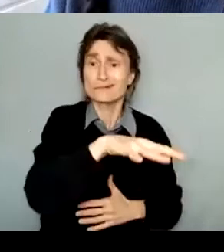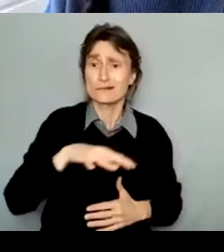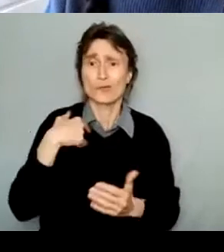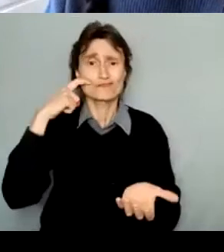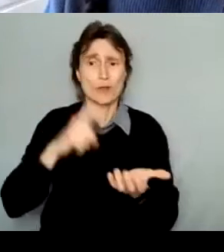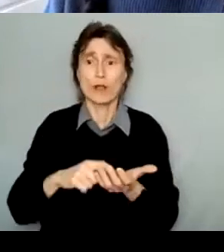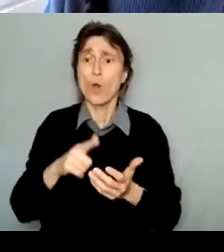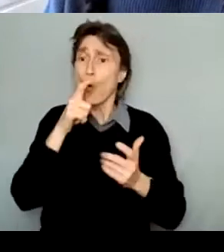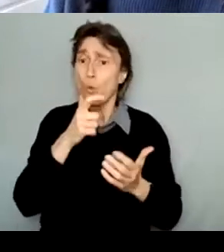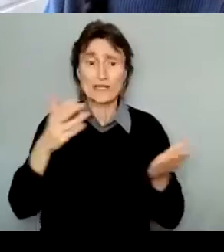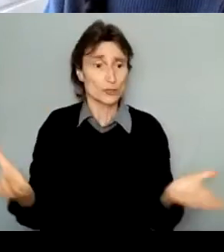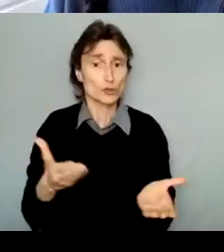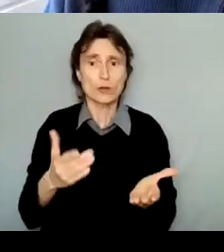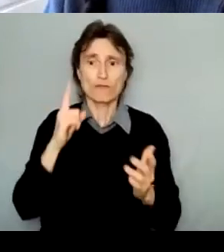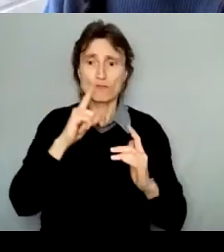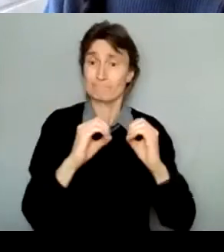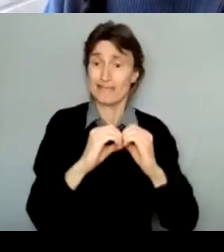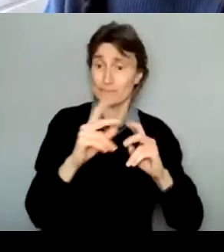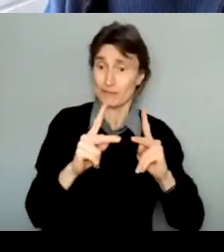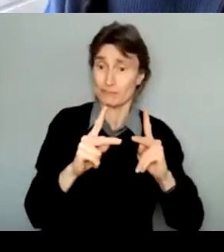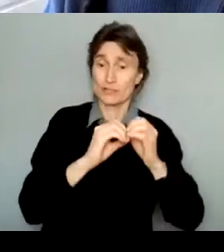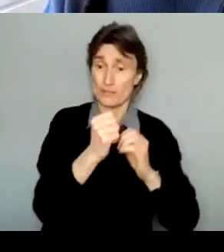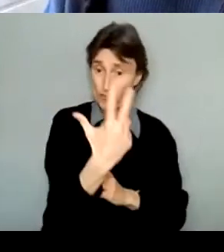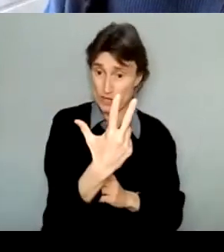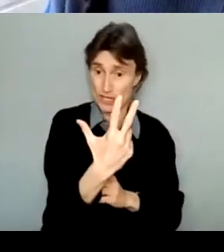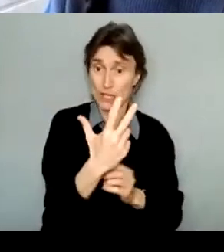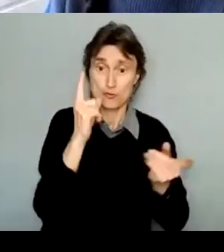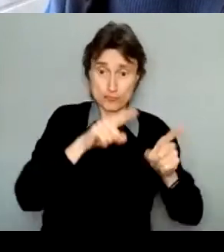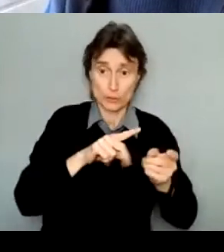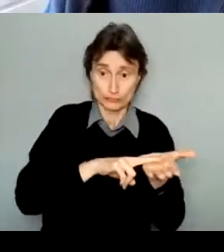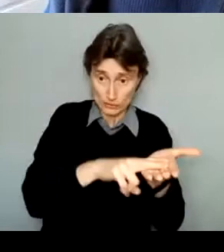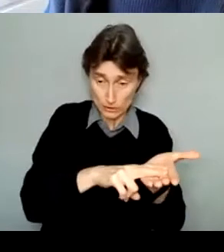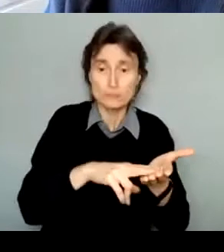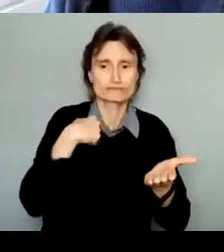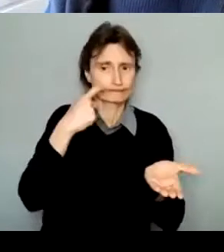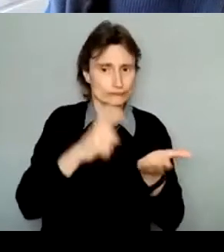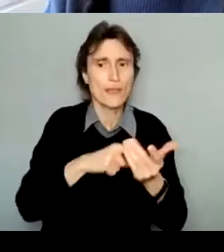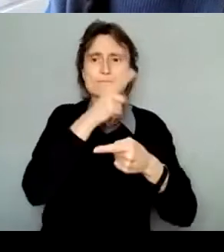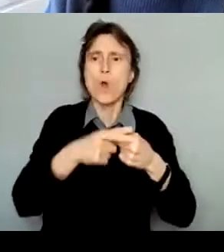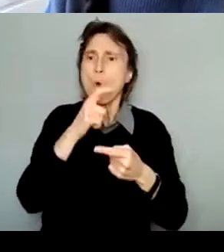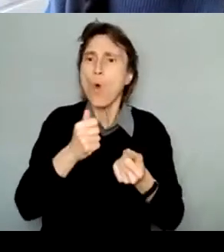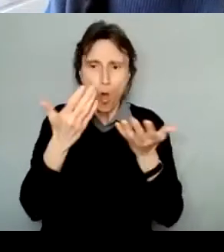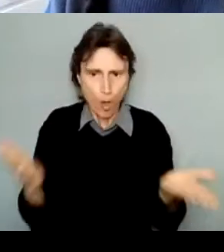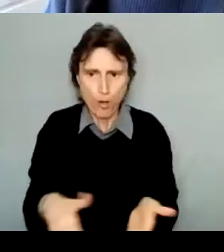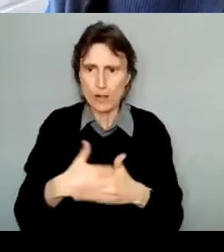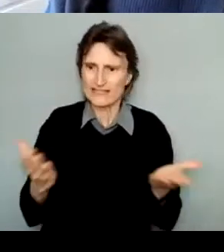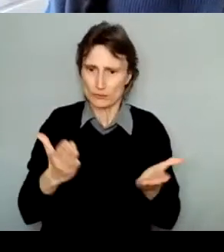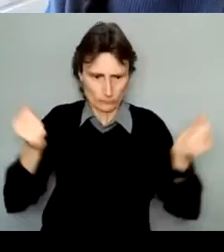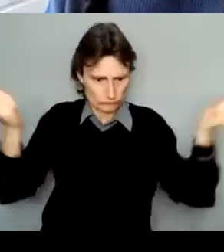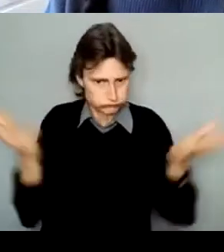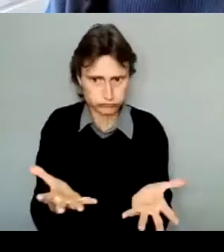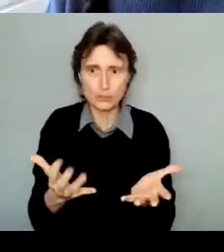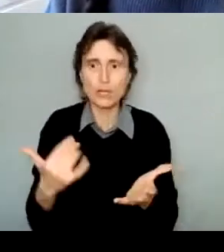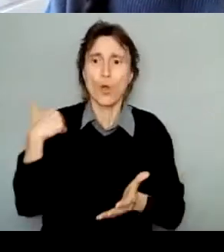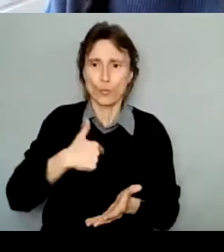home. We feel it's important to understand the long history that has brought each of us to reside on the land that we're currently on